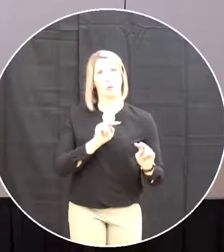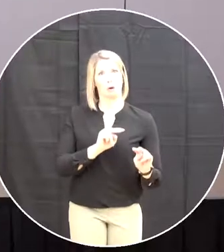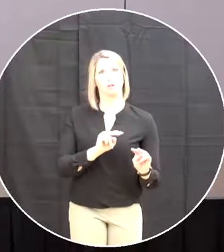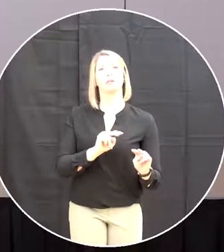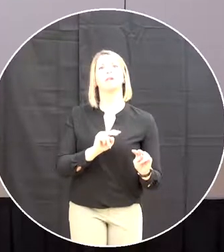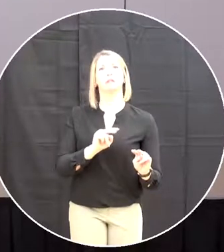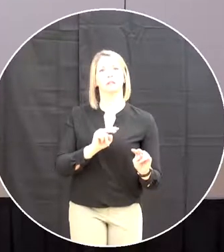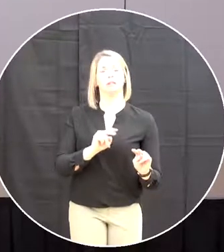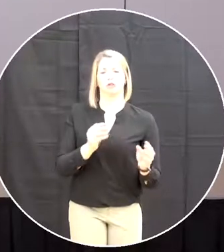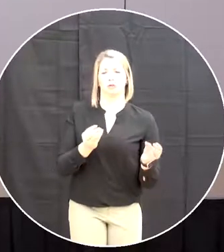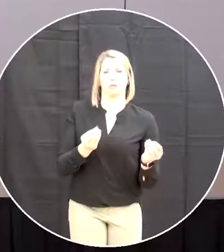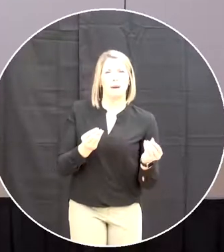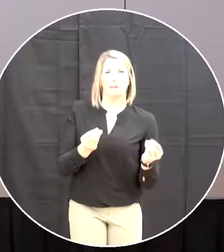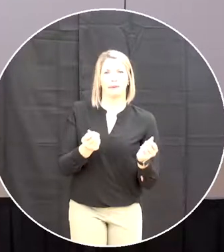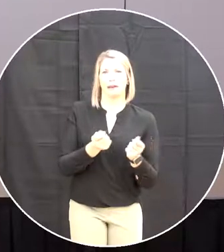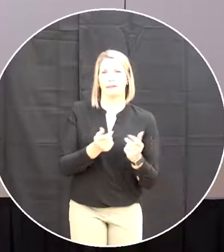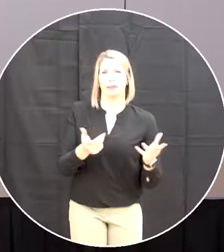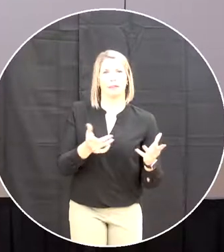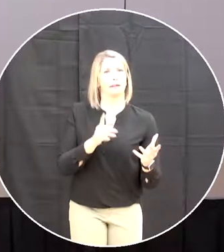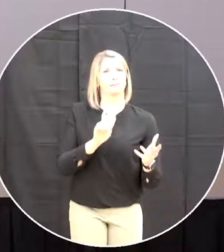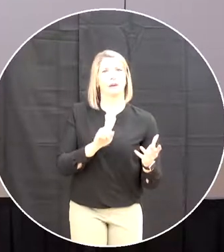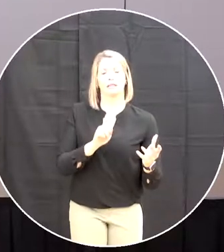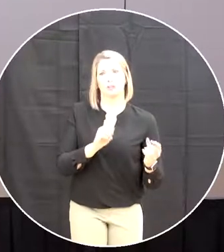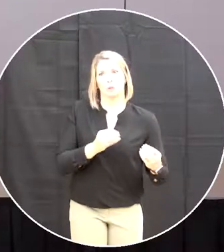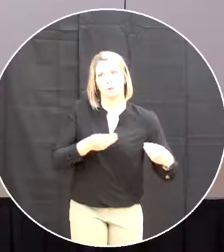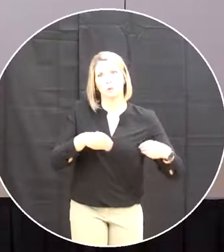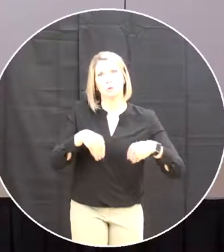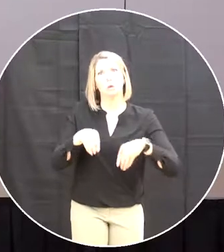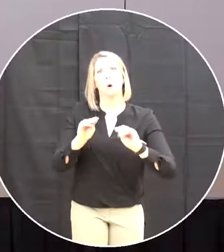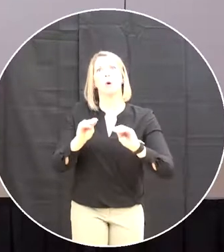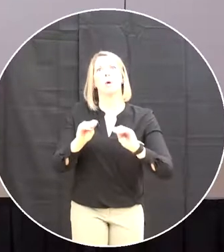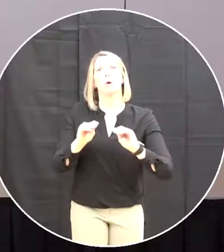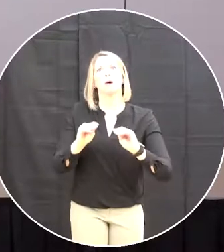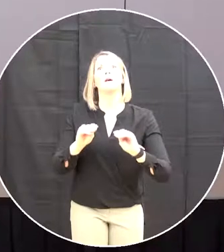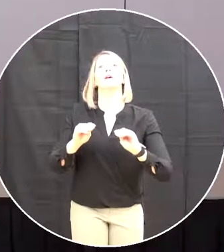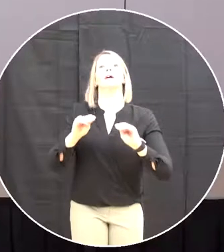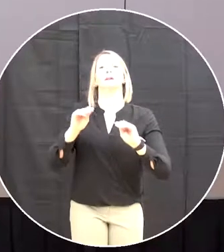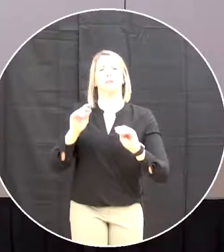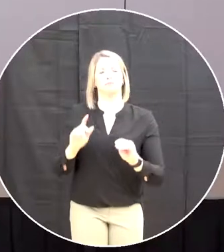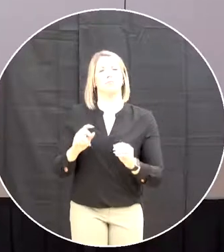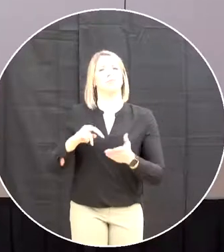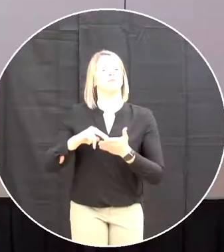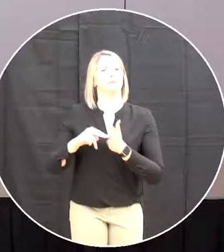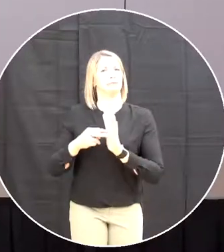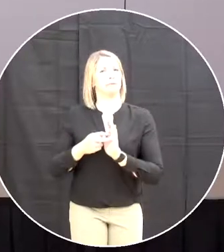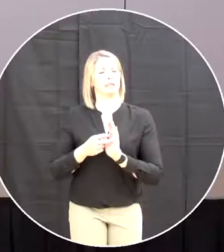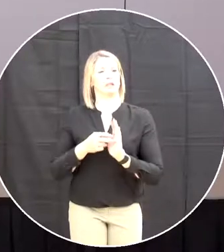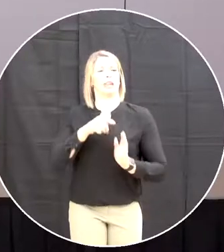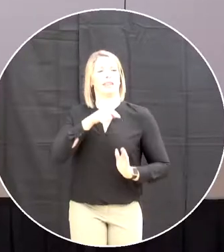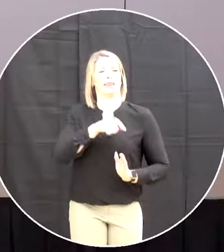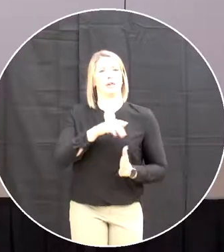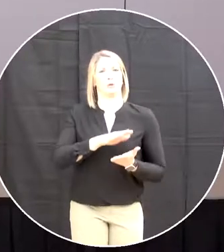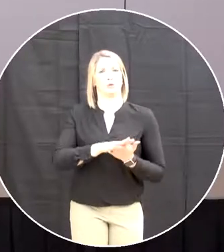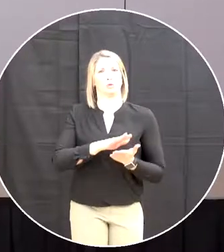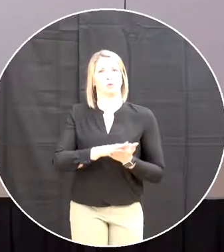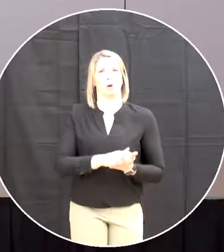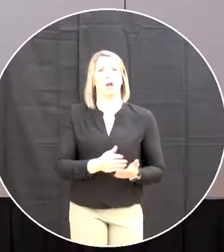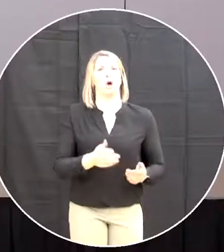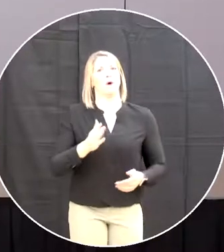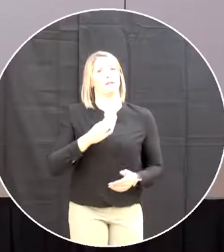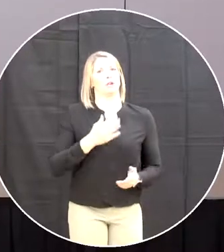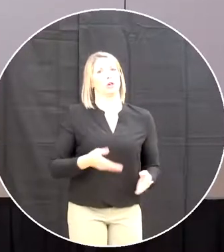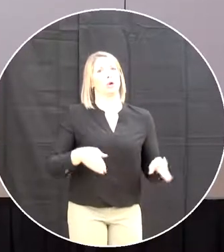and property from the district to use for community purposes be it therefore resolved that Bayview primary will close effective June 12